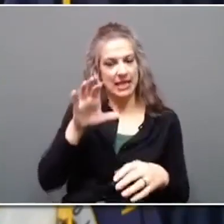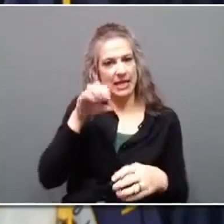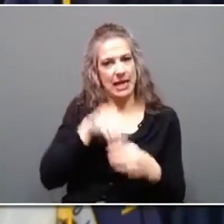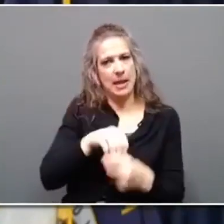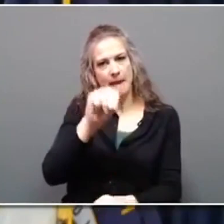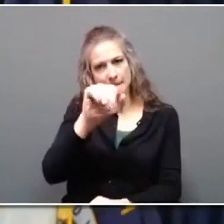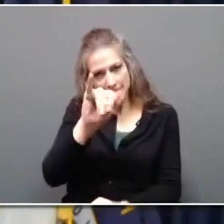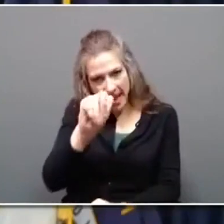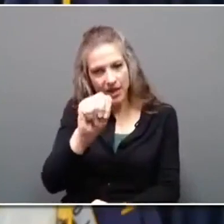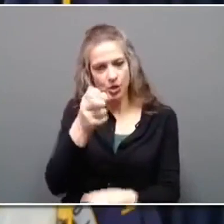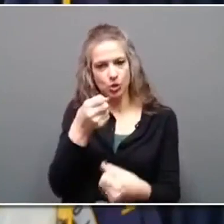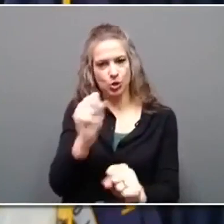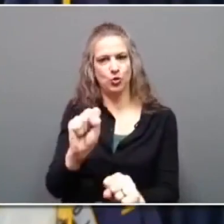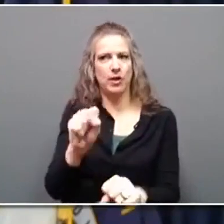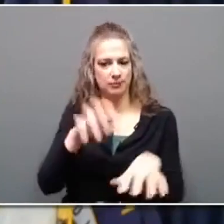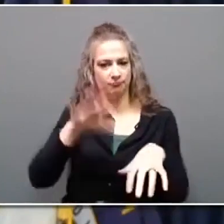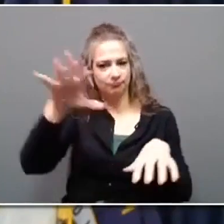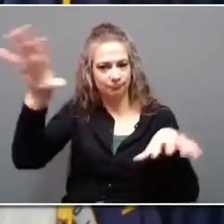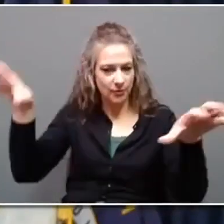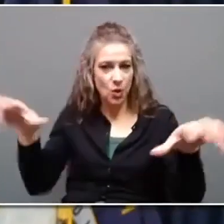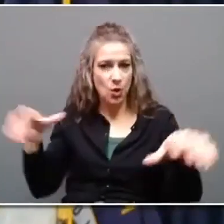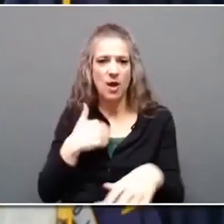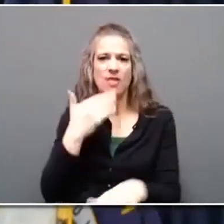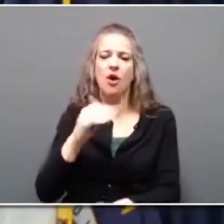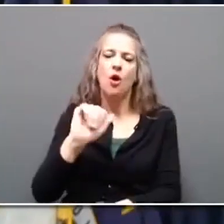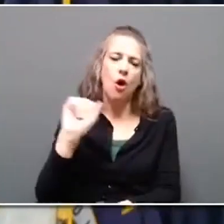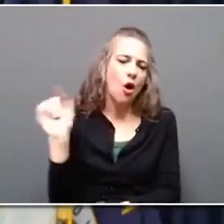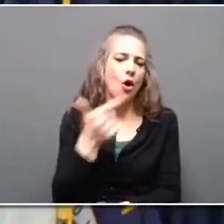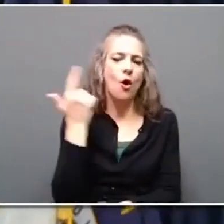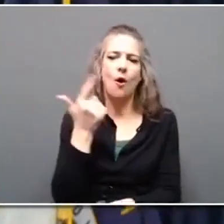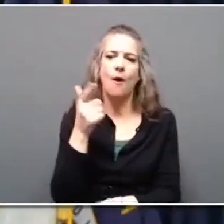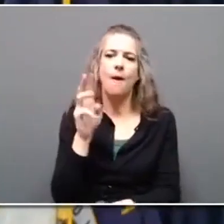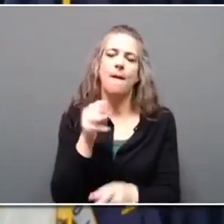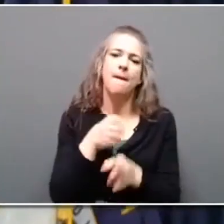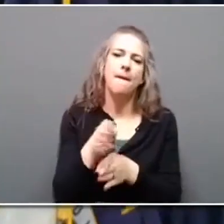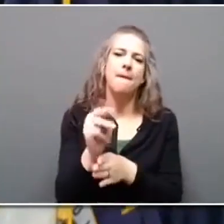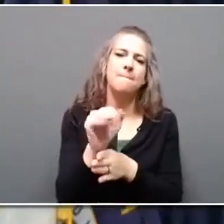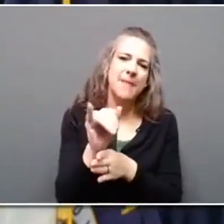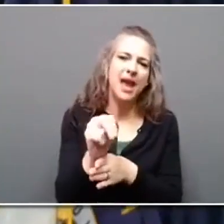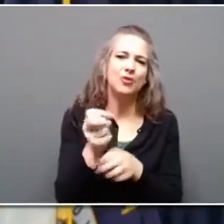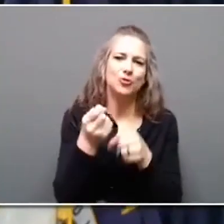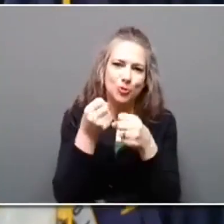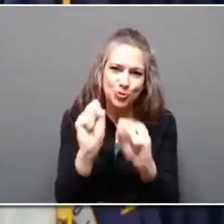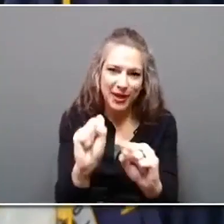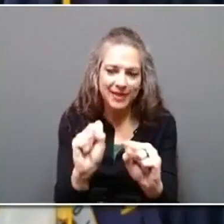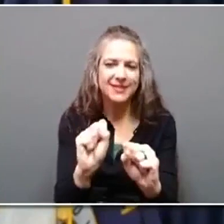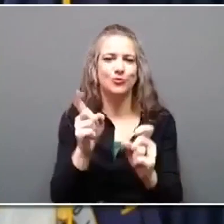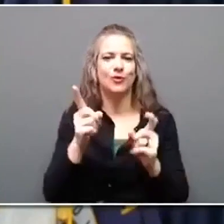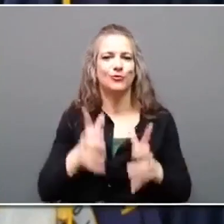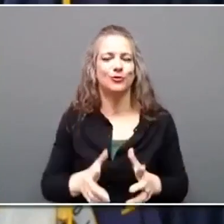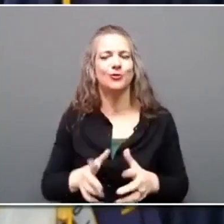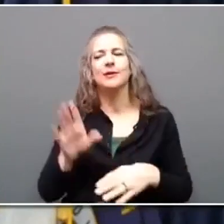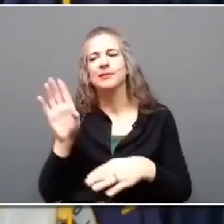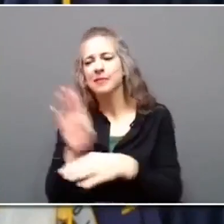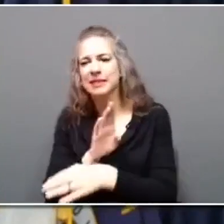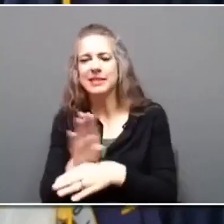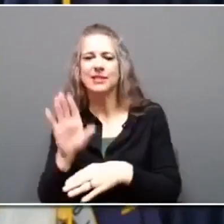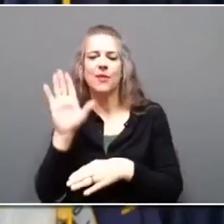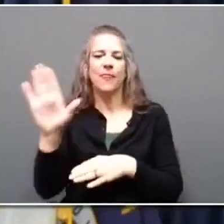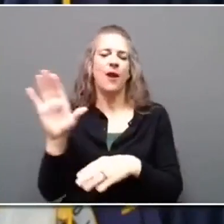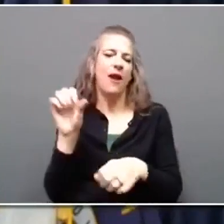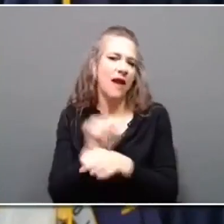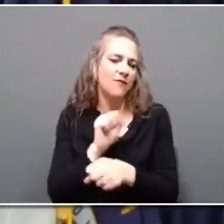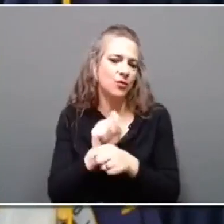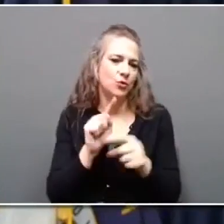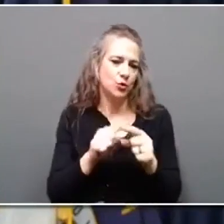We thank all the Main Street directors, local restaurants, and businesses for their continued effort to strengthen our